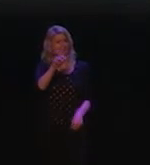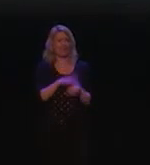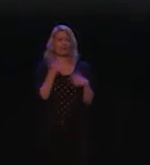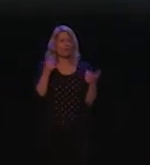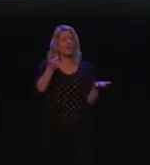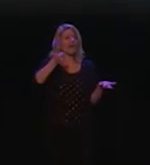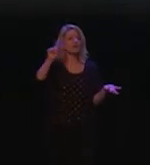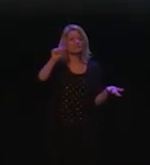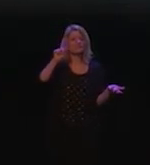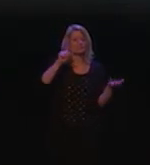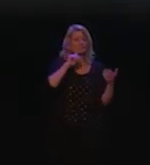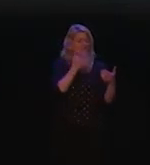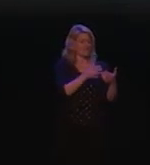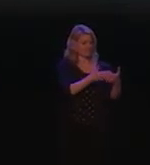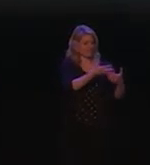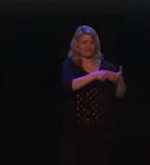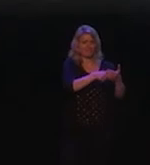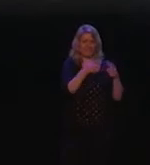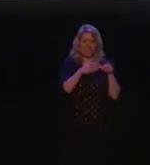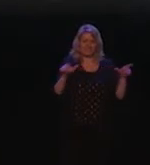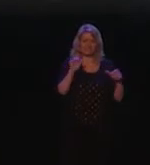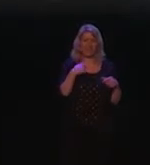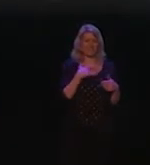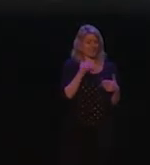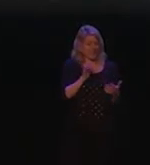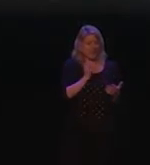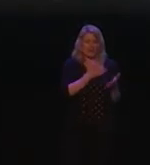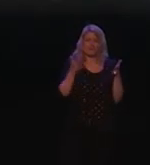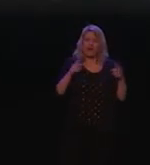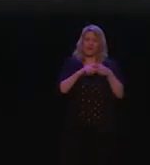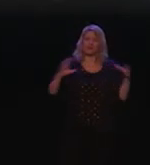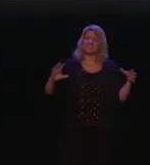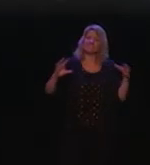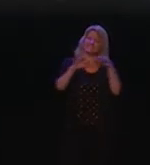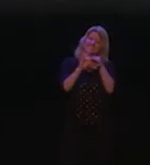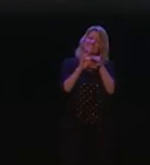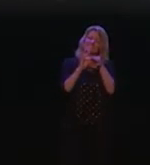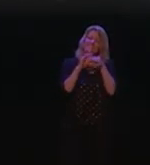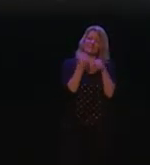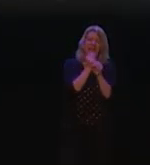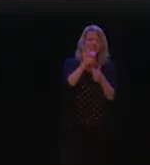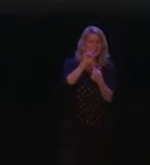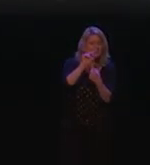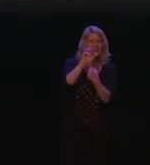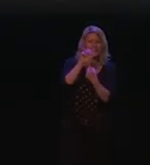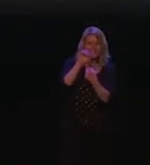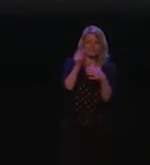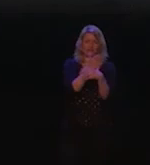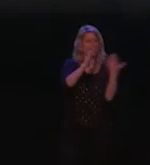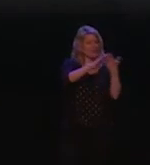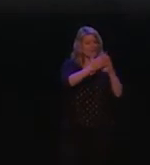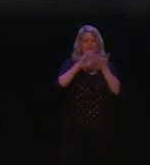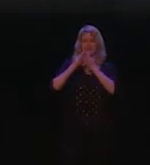interactive, that enables you to learn ASL from your mobile device so you can learn ASL on the go, as a way of